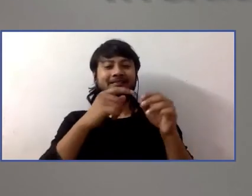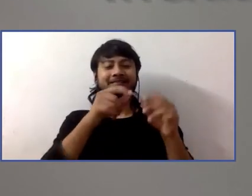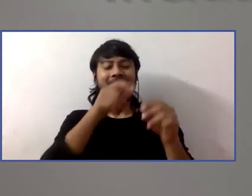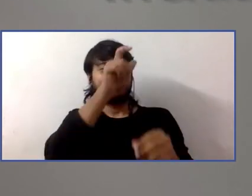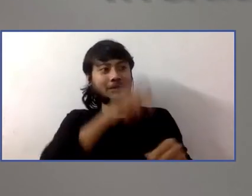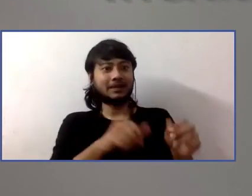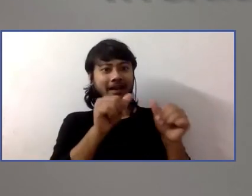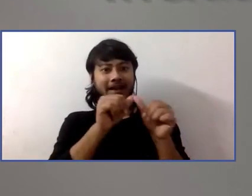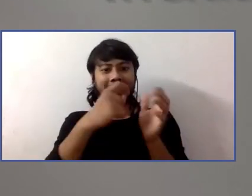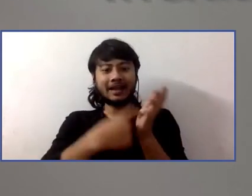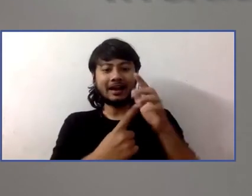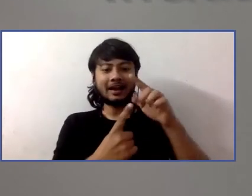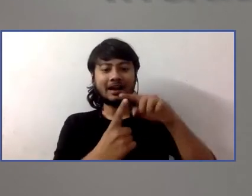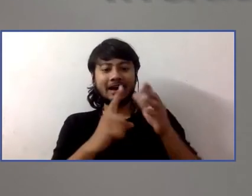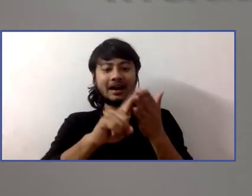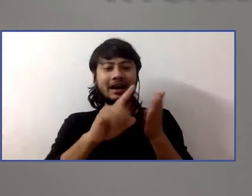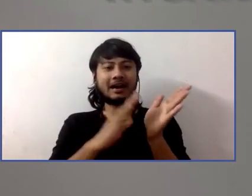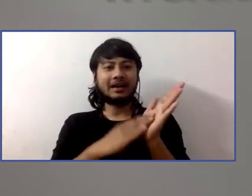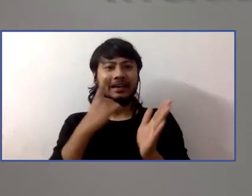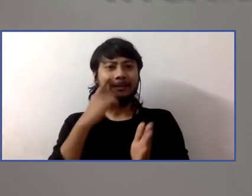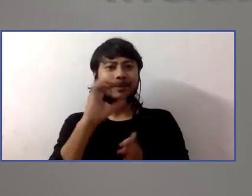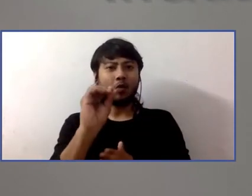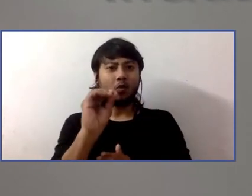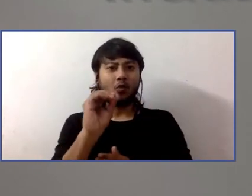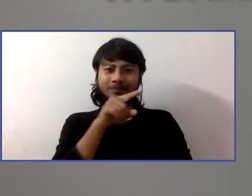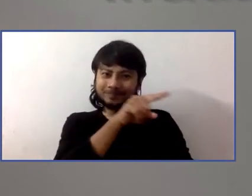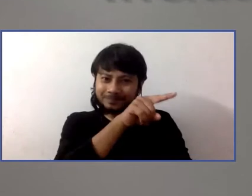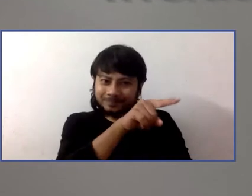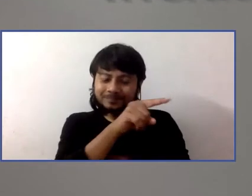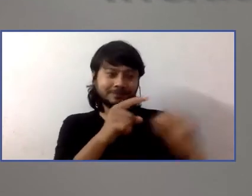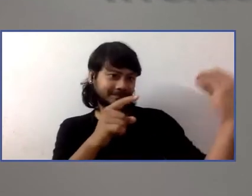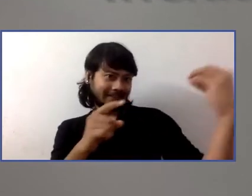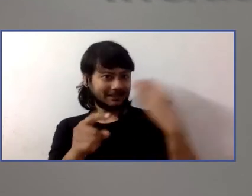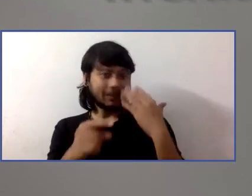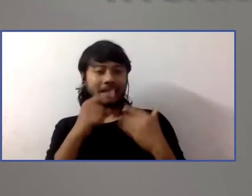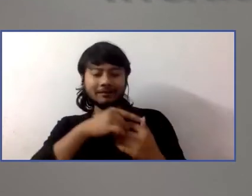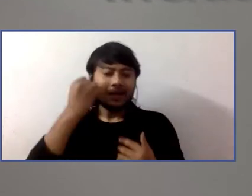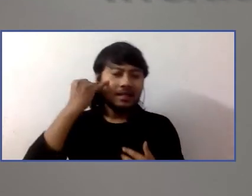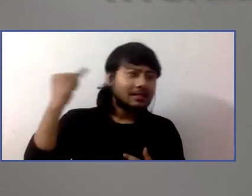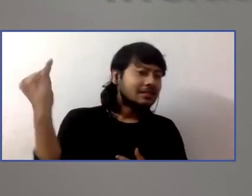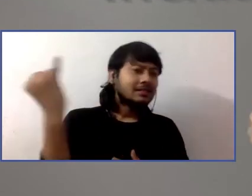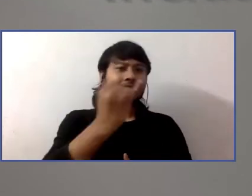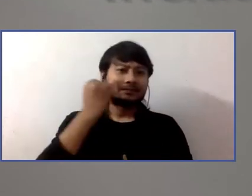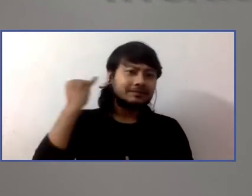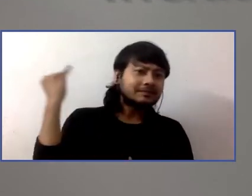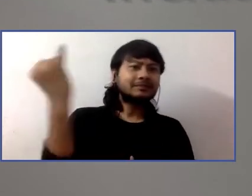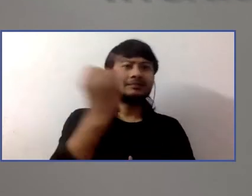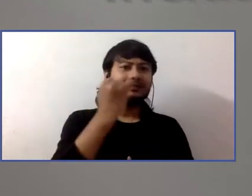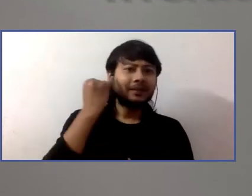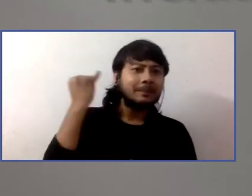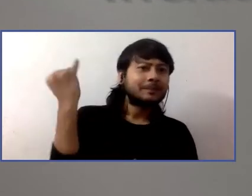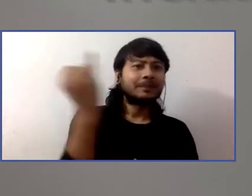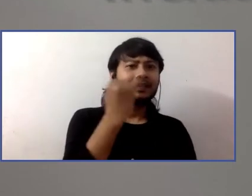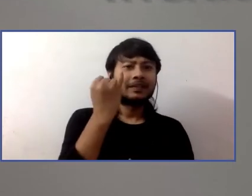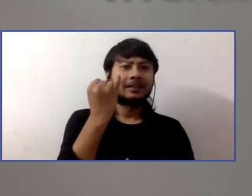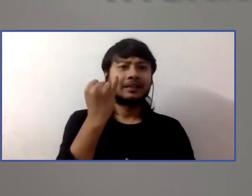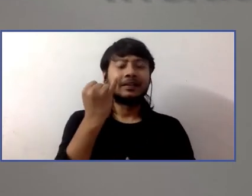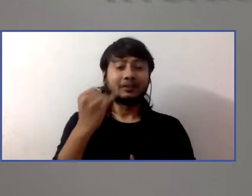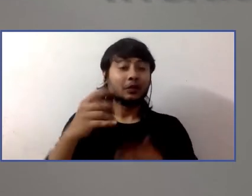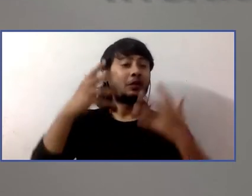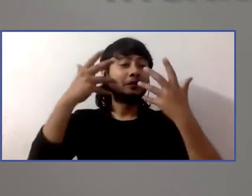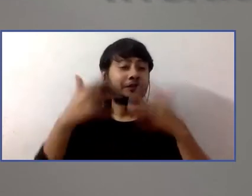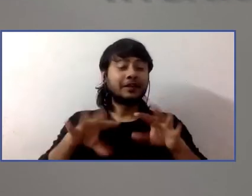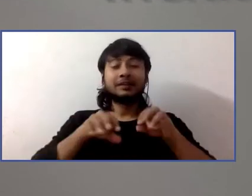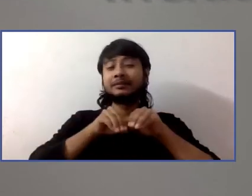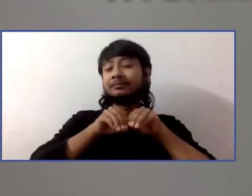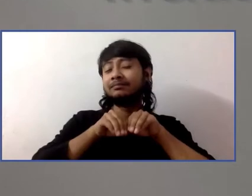to exhibit the film, we were exhibiting it as this three-part fully accessible screening event called the Feeling